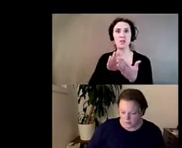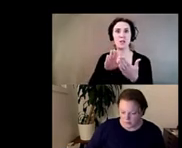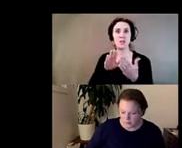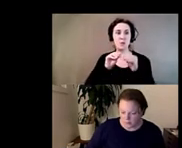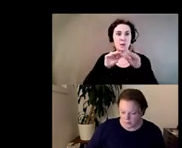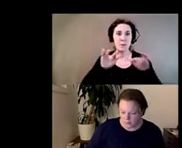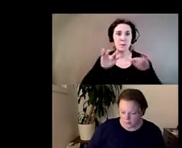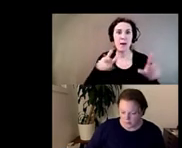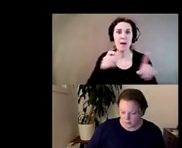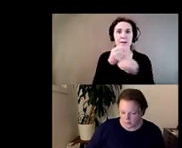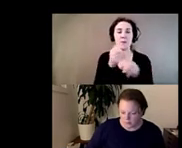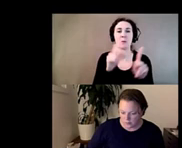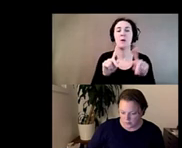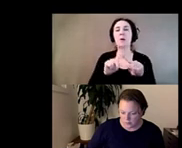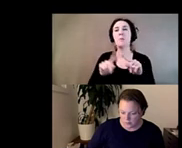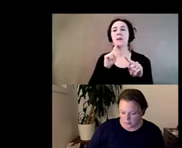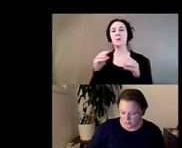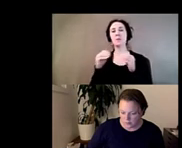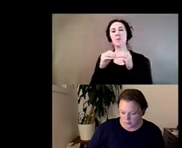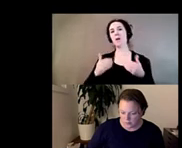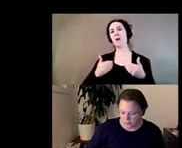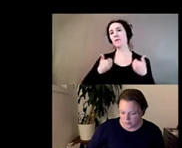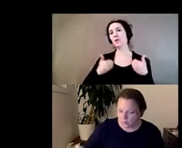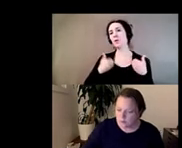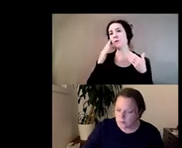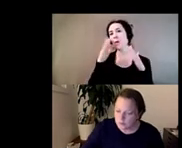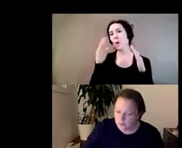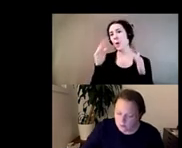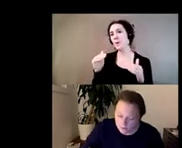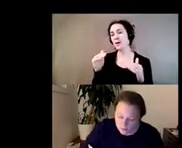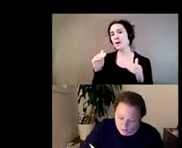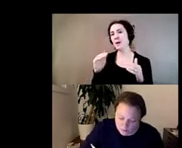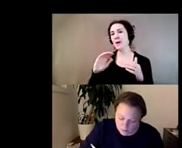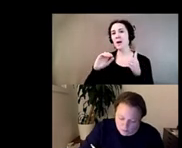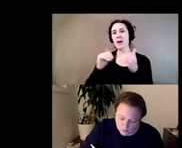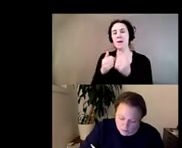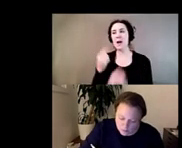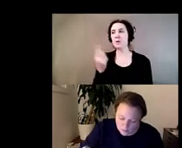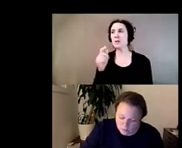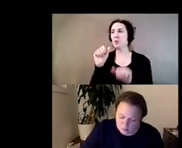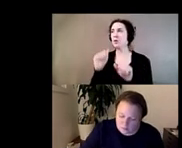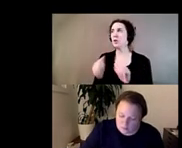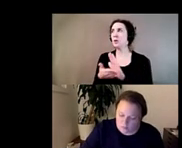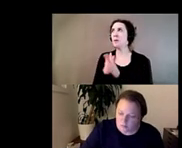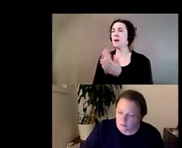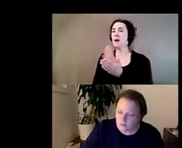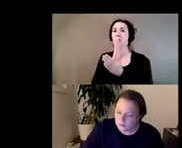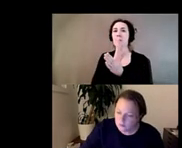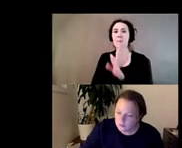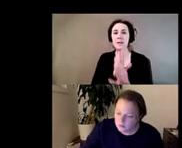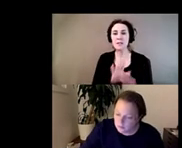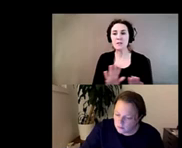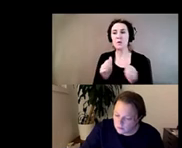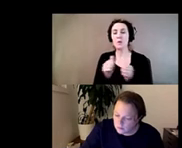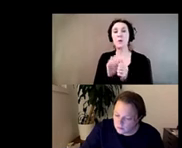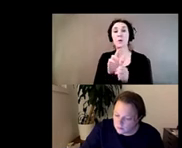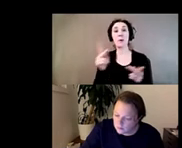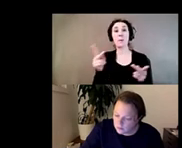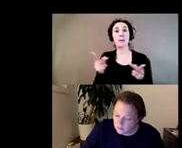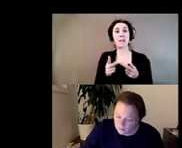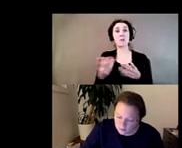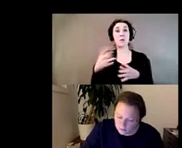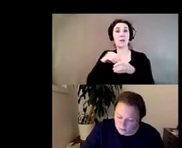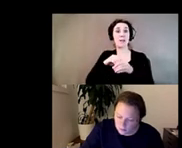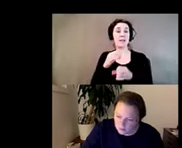more of a kind of youthful hope for how one could um make one's peace with one's place inside of an institution um